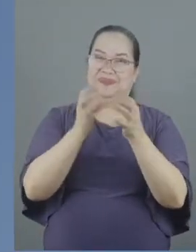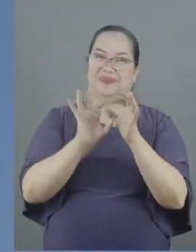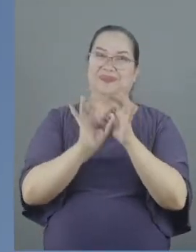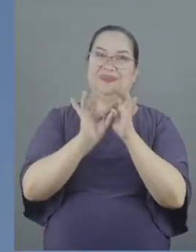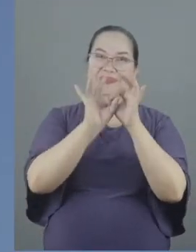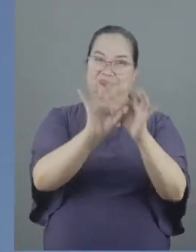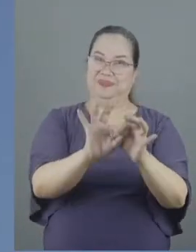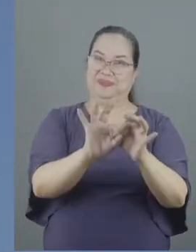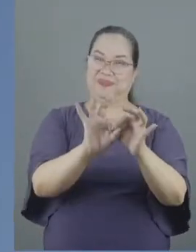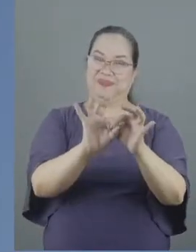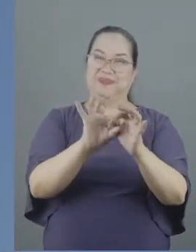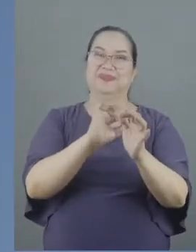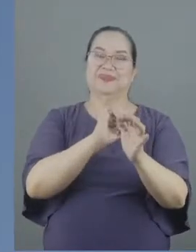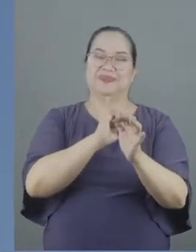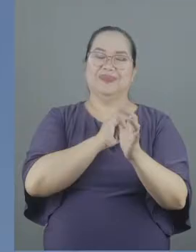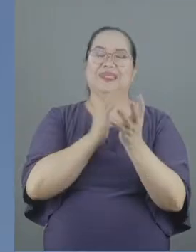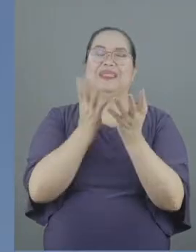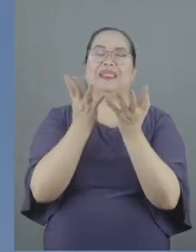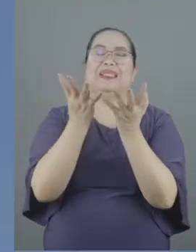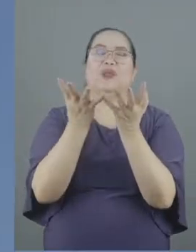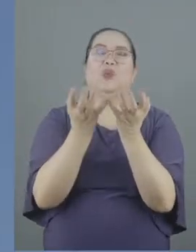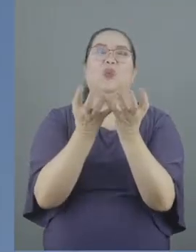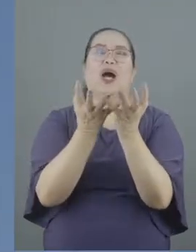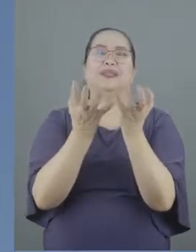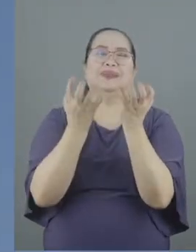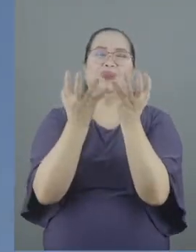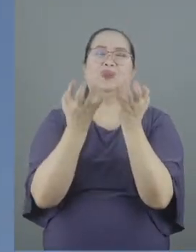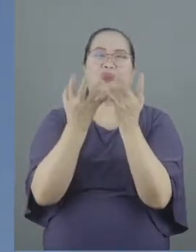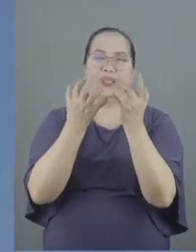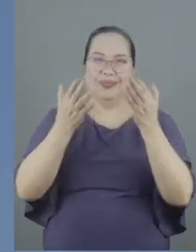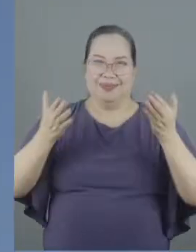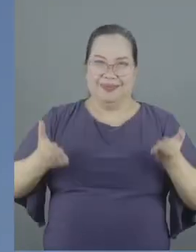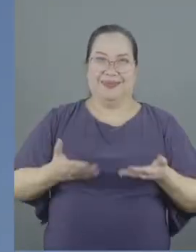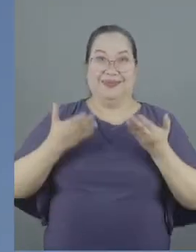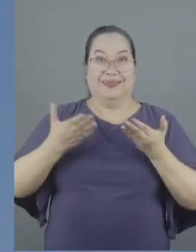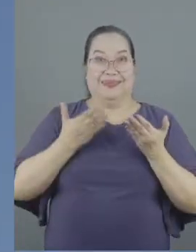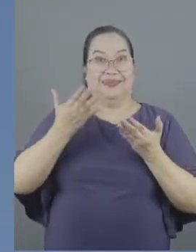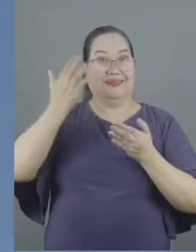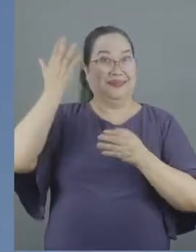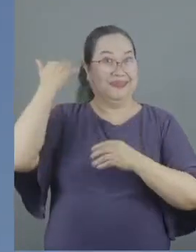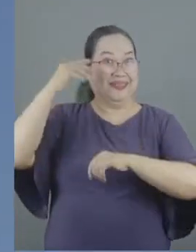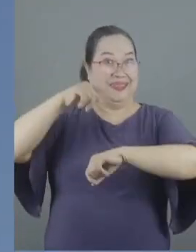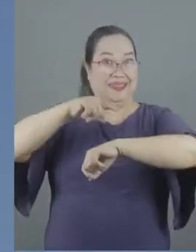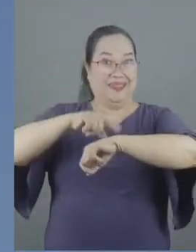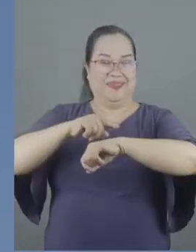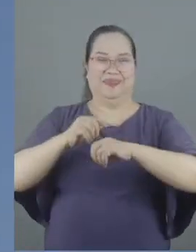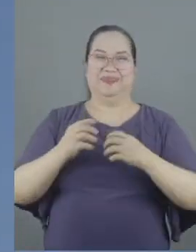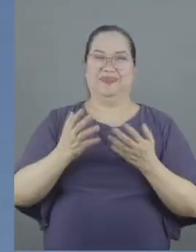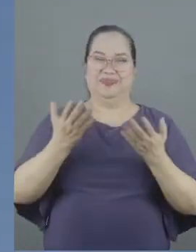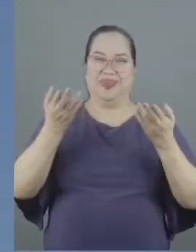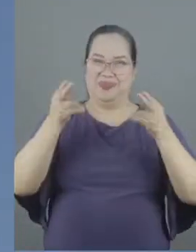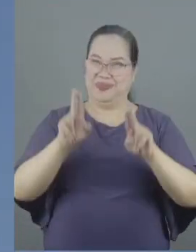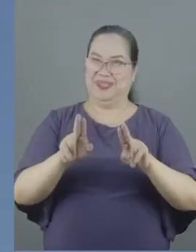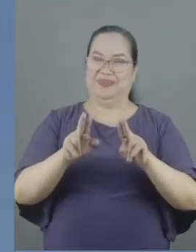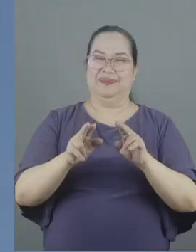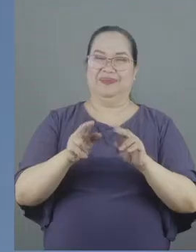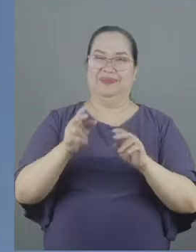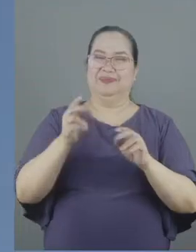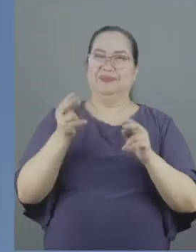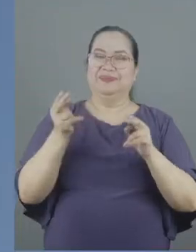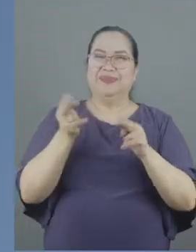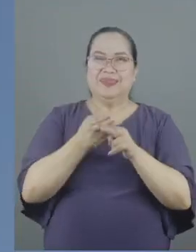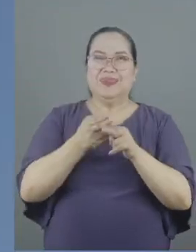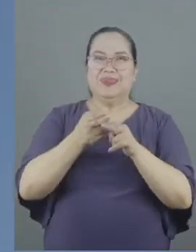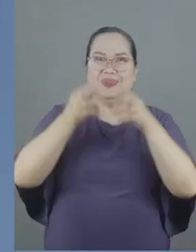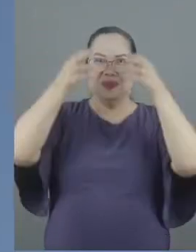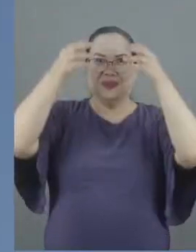and I desperately needed encouragement at that time. It was during the first few months of the lockdown that